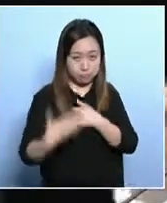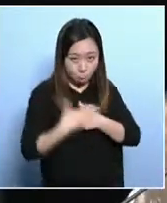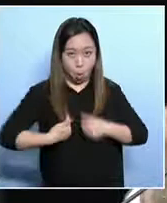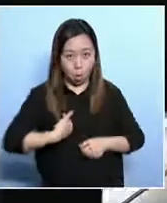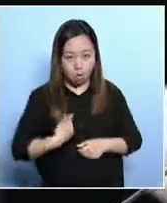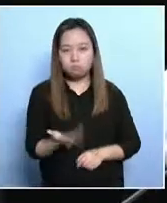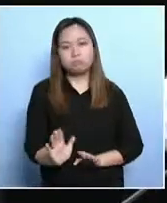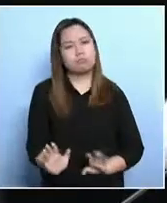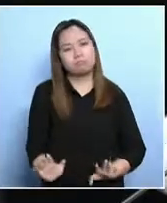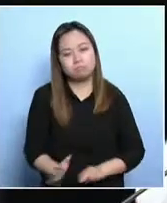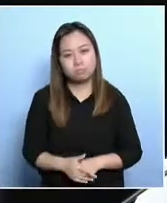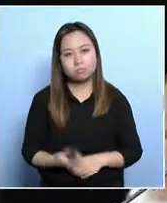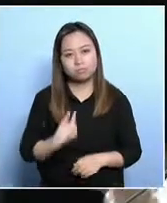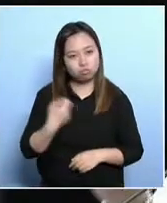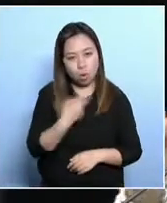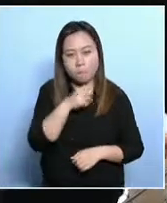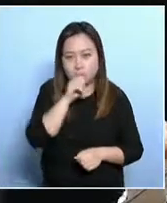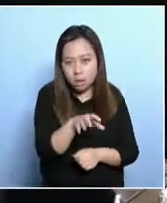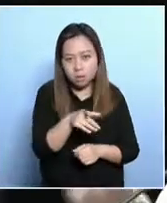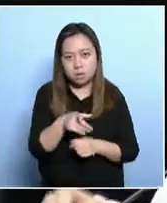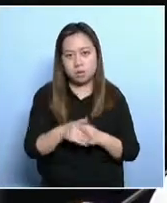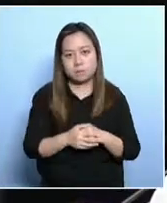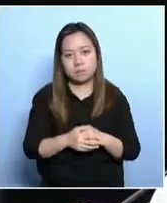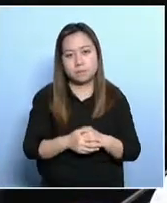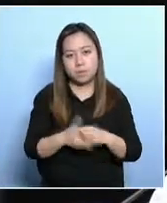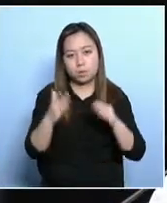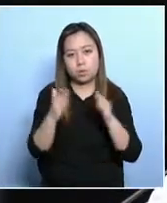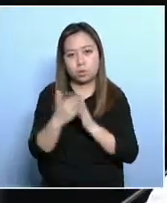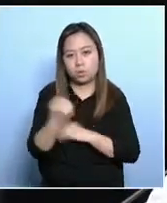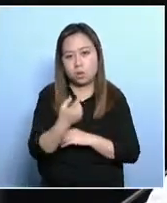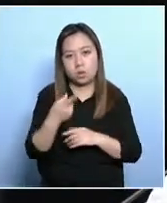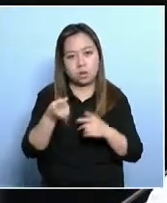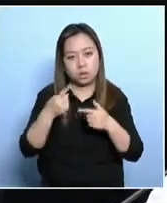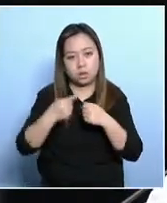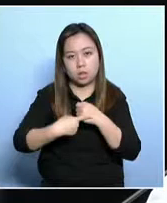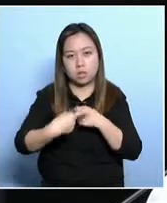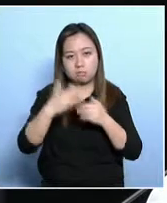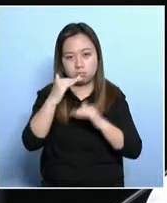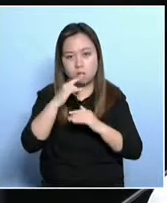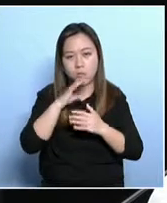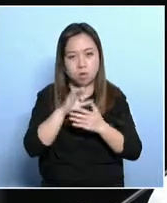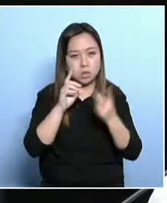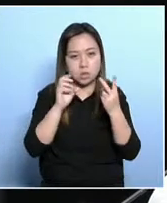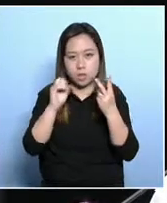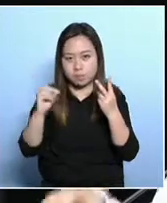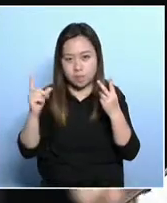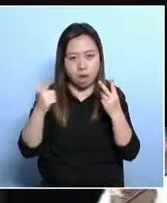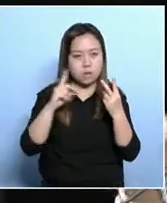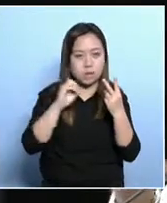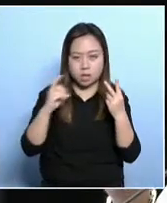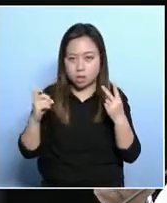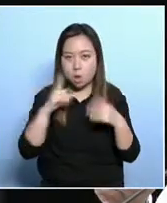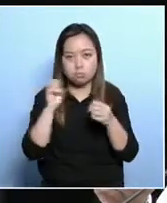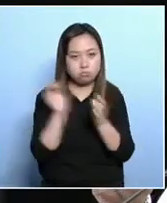You cannot expect the rich to help the poor if that's the case. Now, the Secretary said in